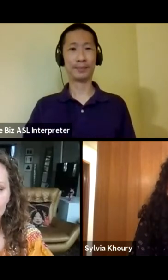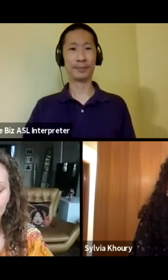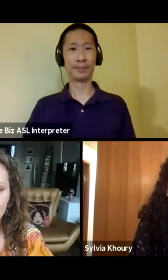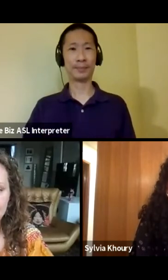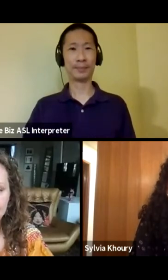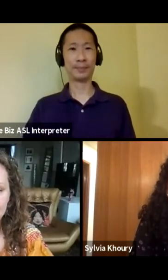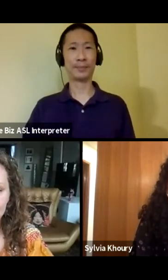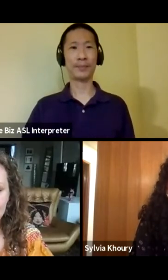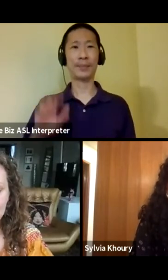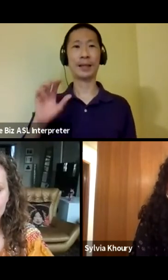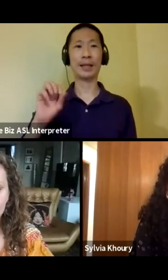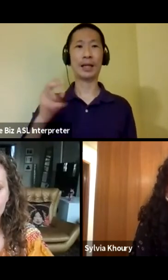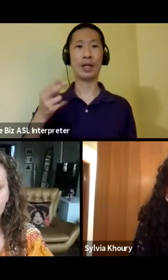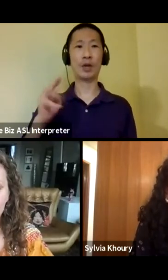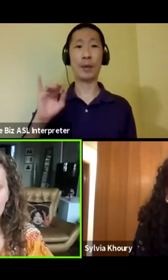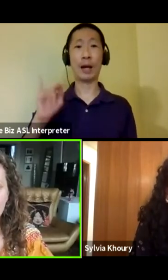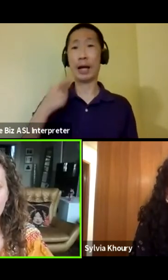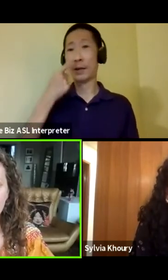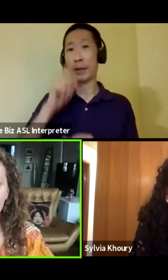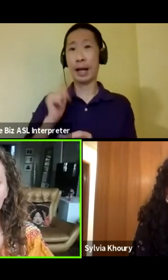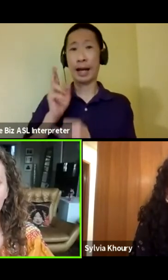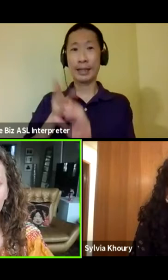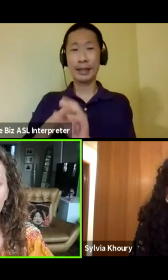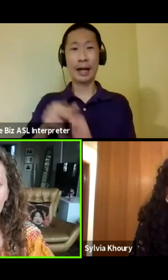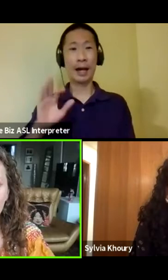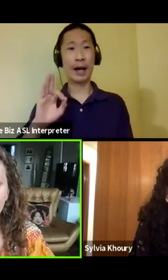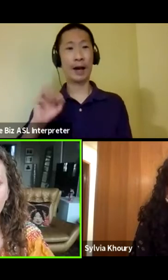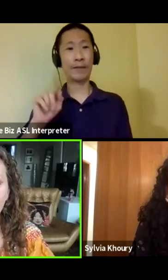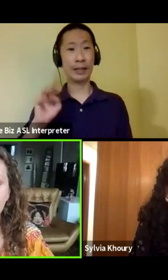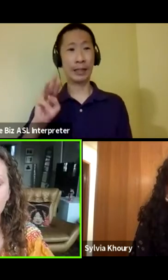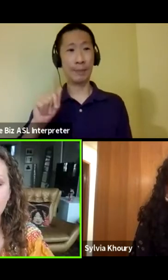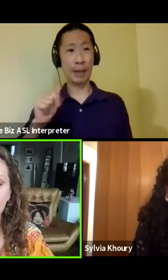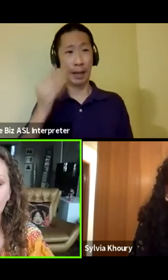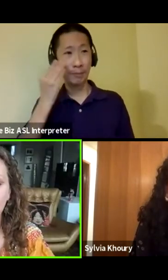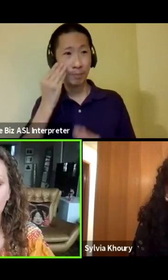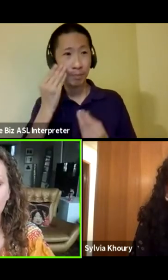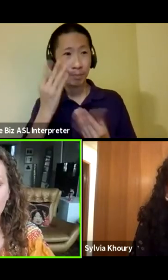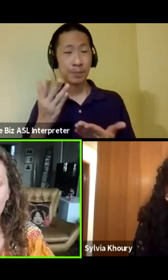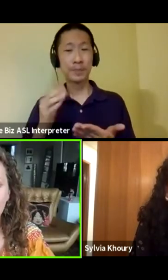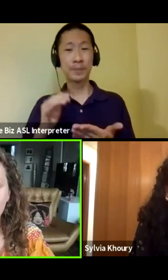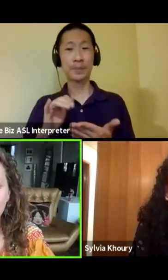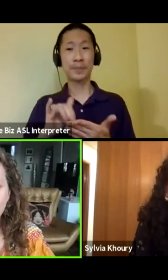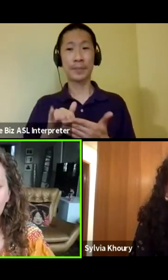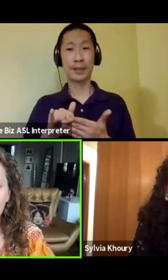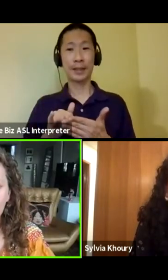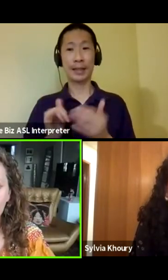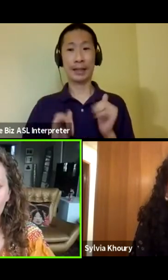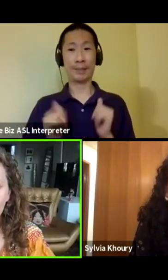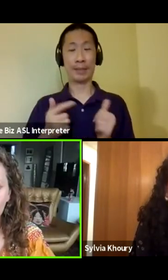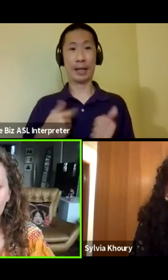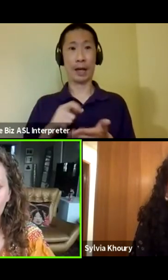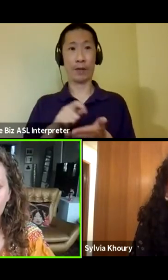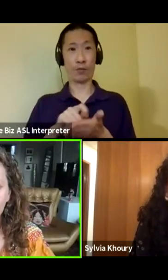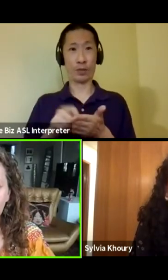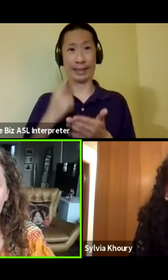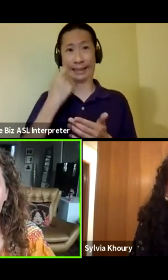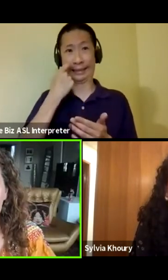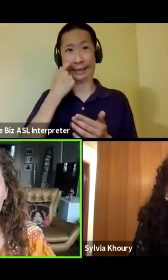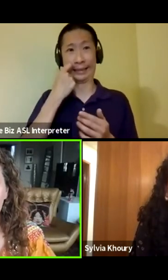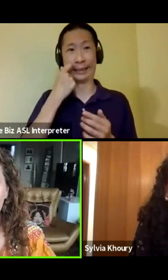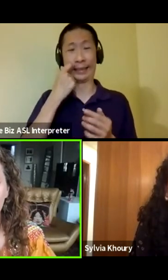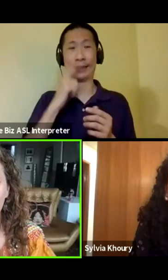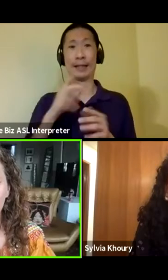May I jump in there for a minute? Fatima, I just want to let you know that a play I've written just got